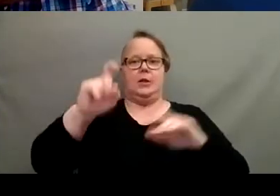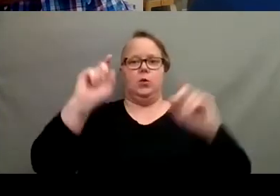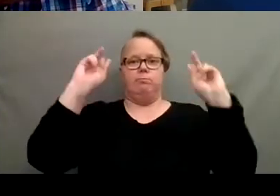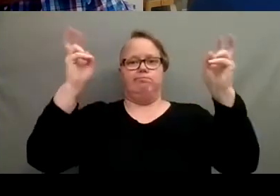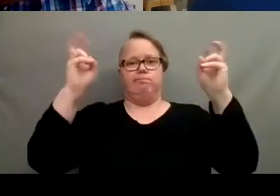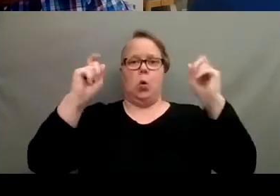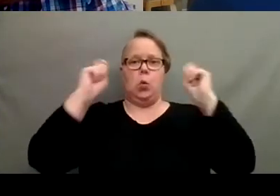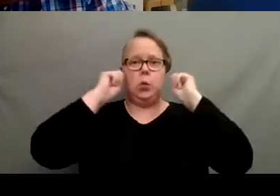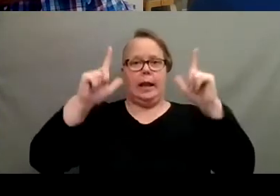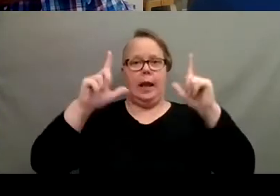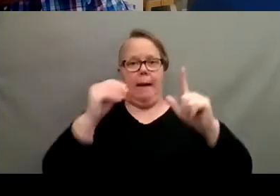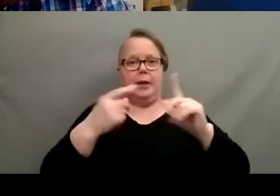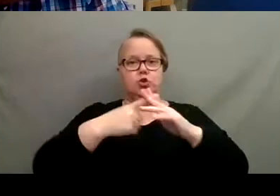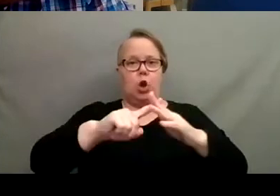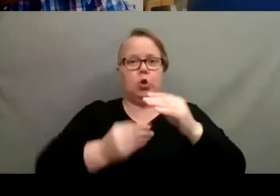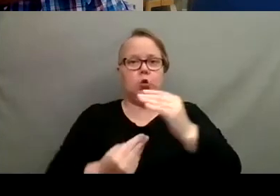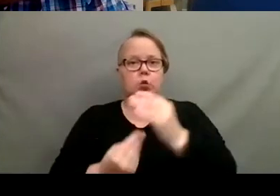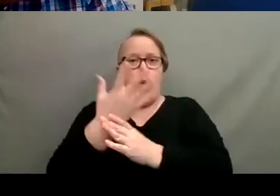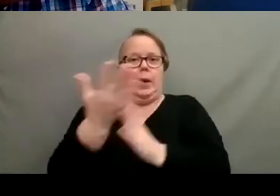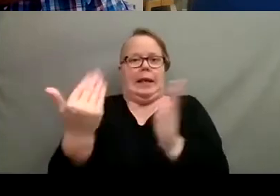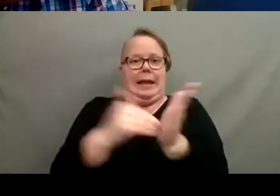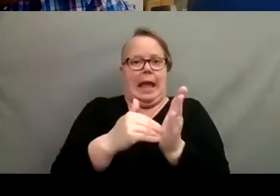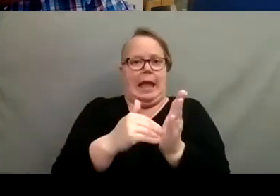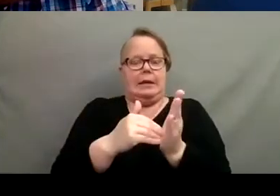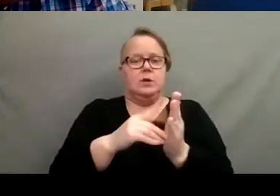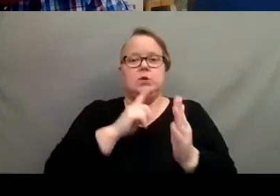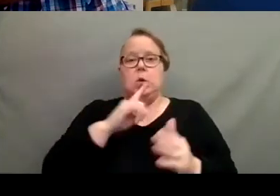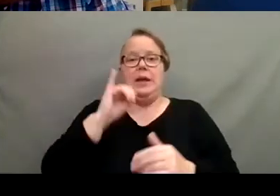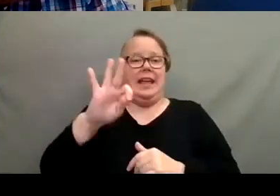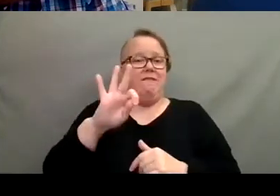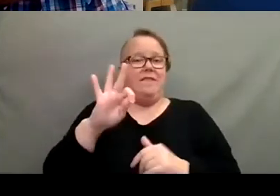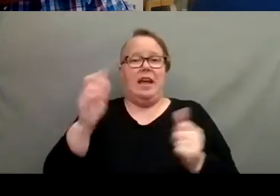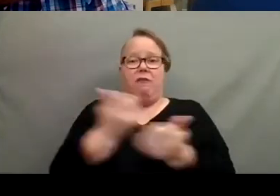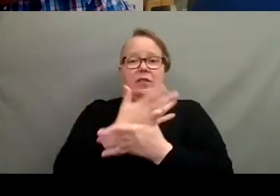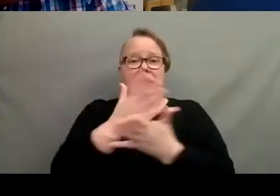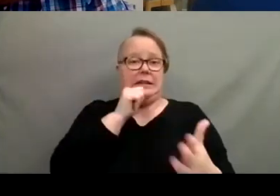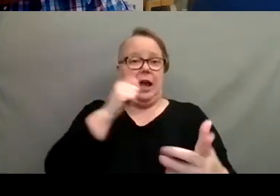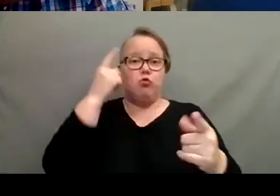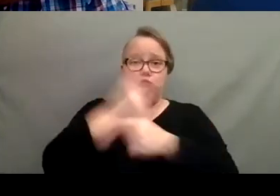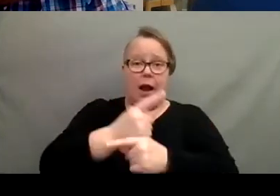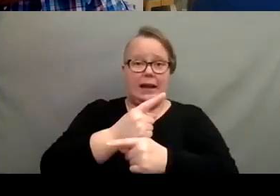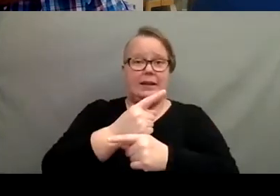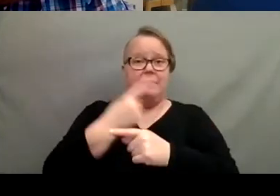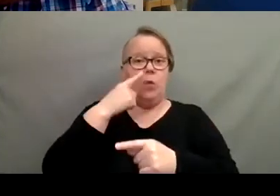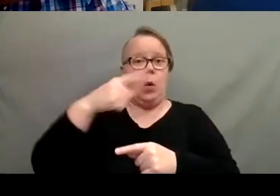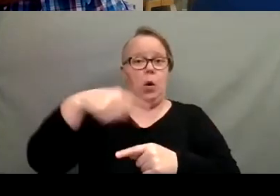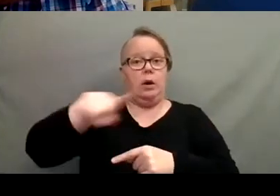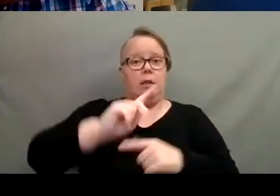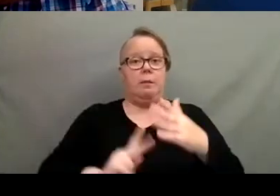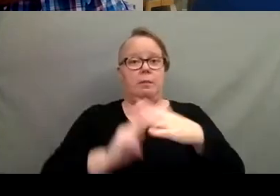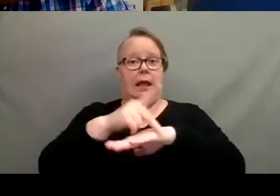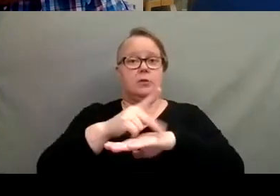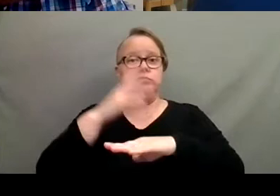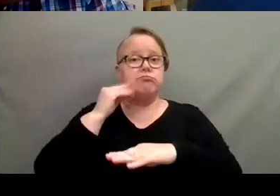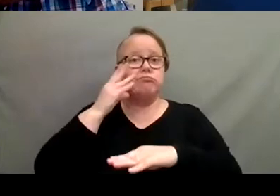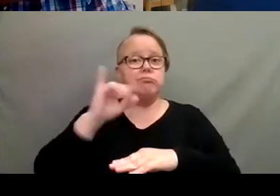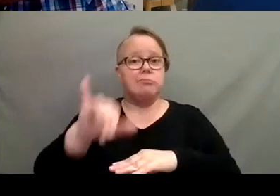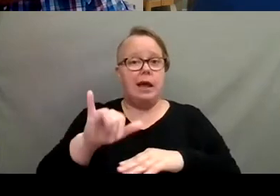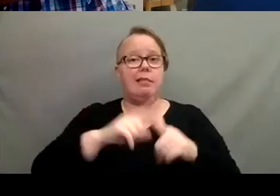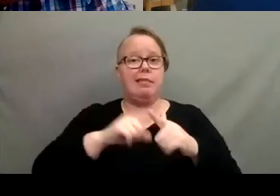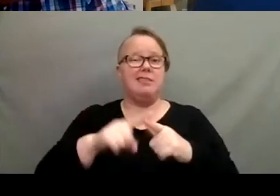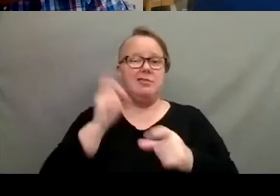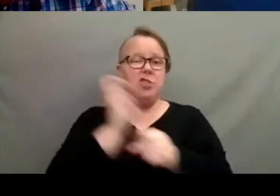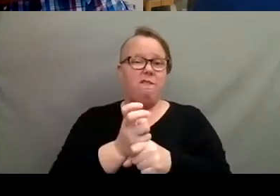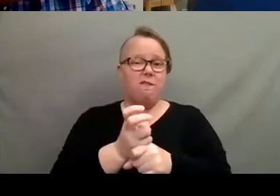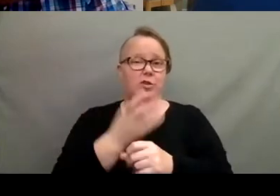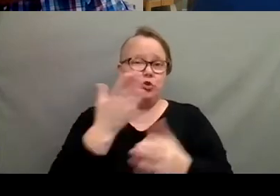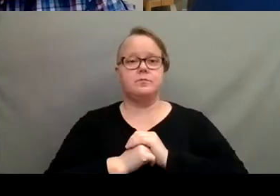kind of growing, uh, period. So if we don't have the conditions there for them to go through that, then that's a, that's tough for them.